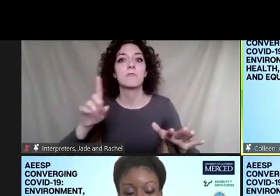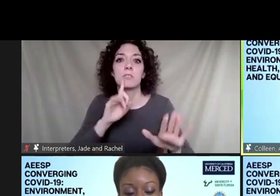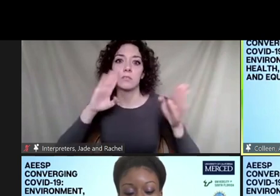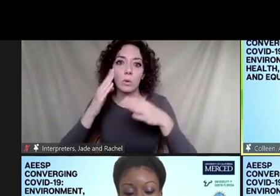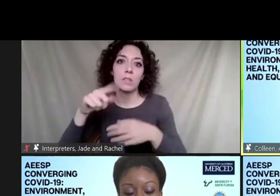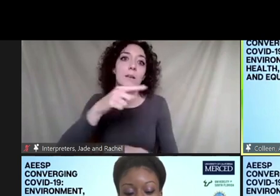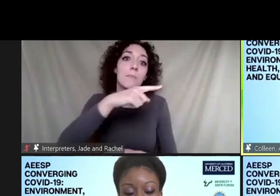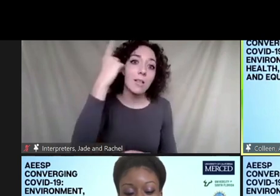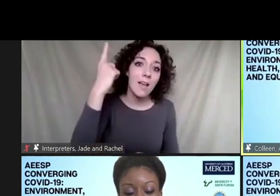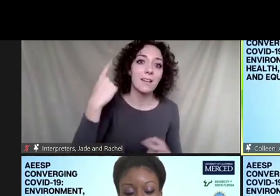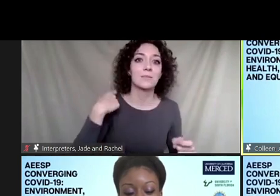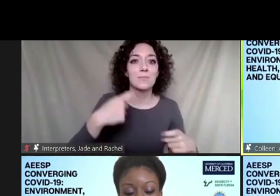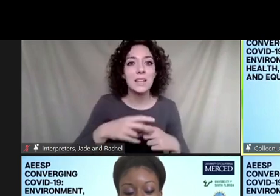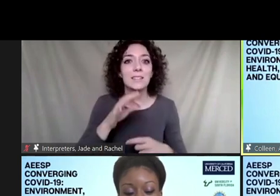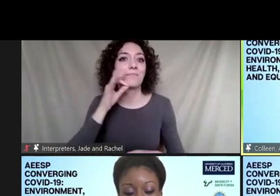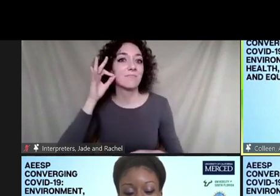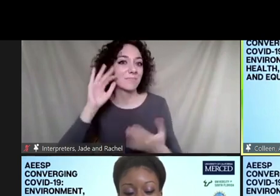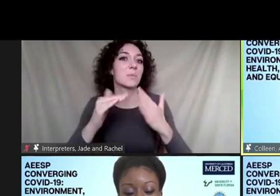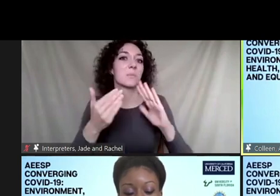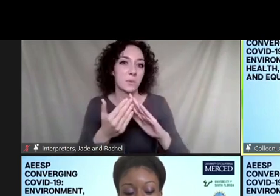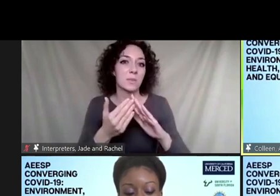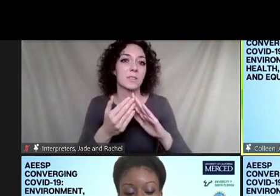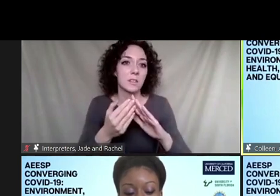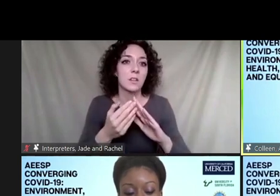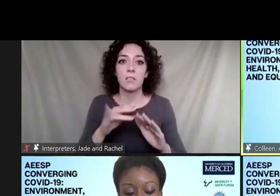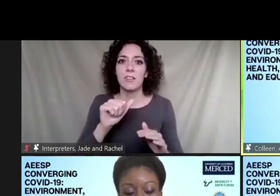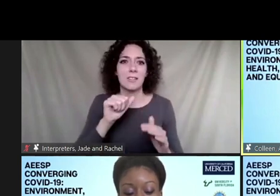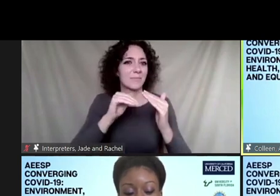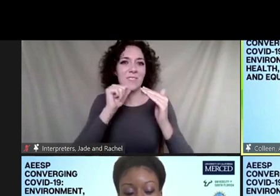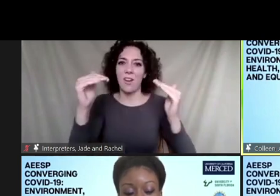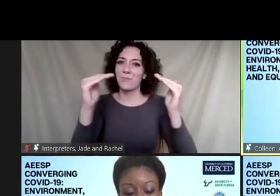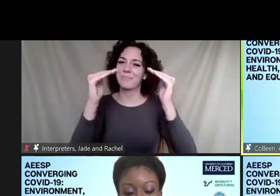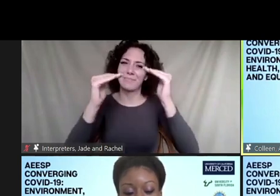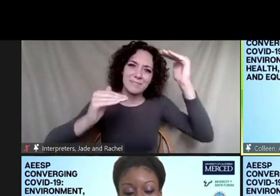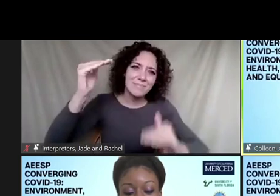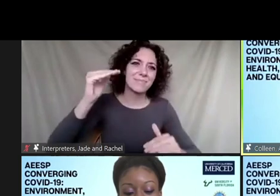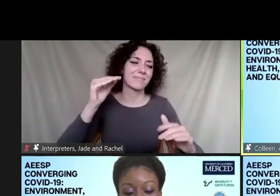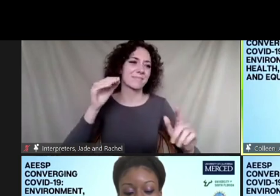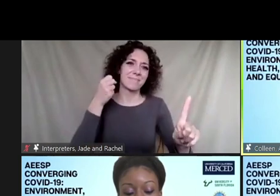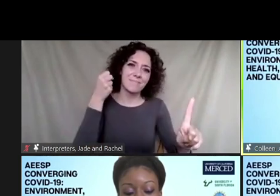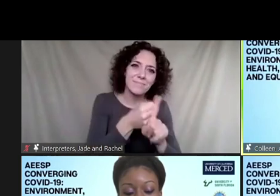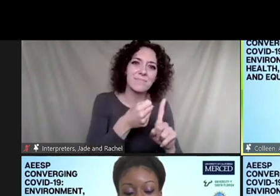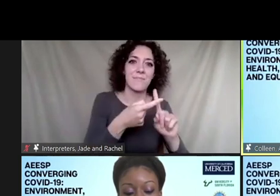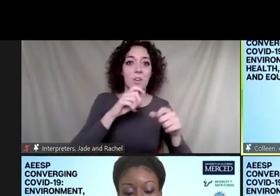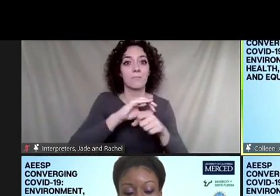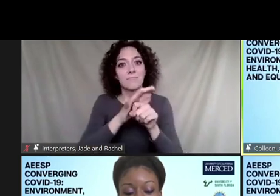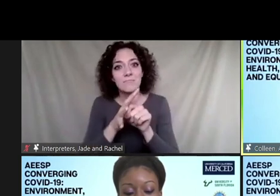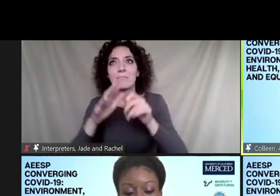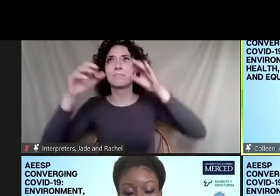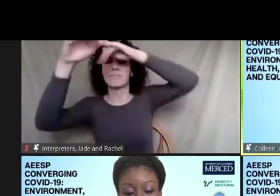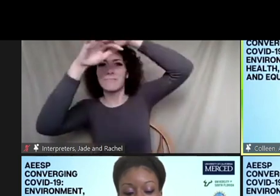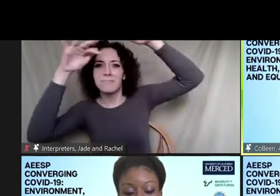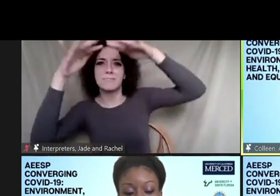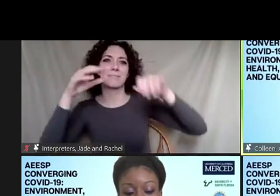and other underserved communities that are disproportionately impacted by waste and pollution and COVID-19. That future is